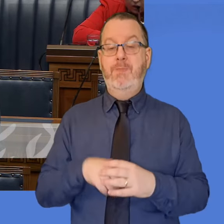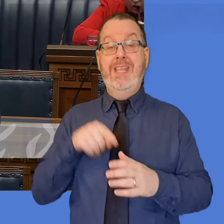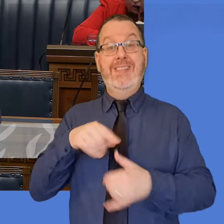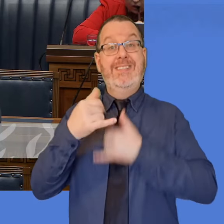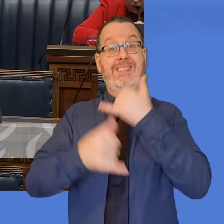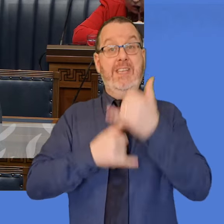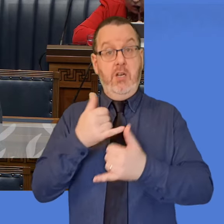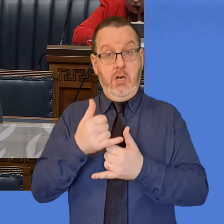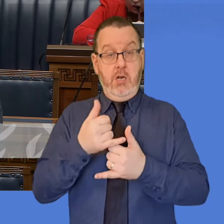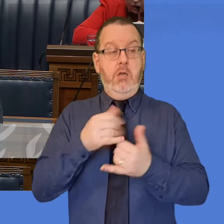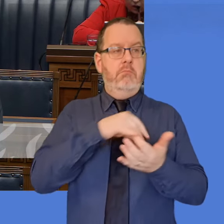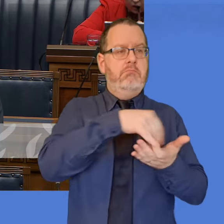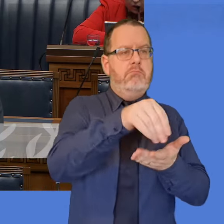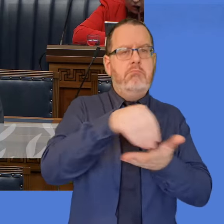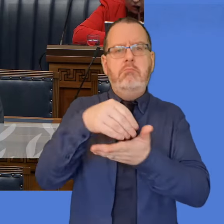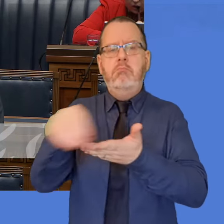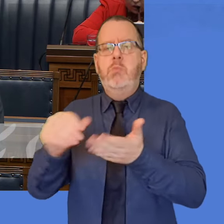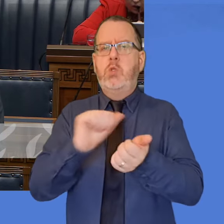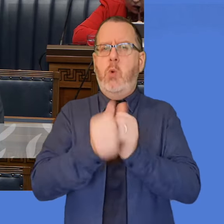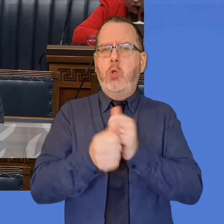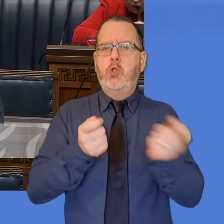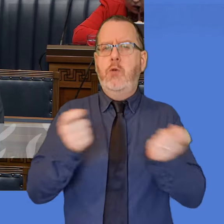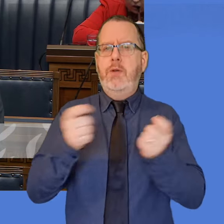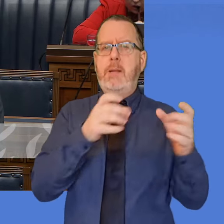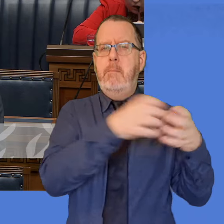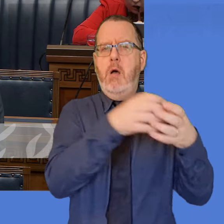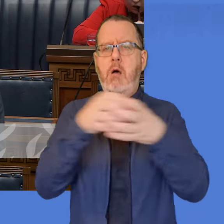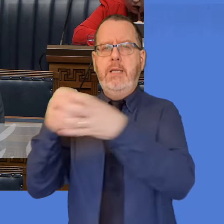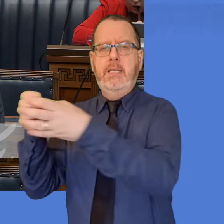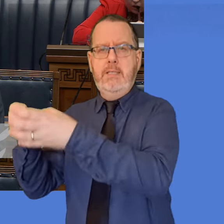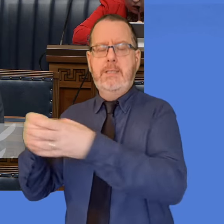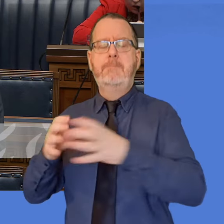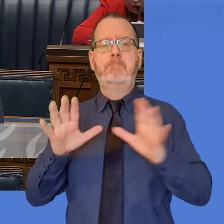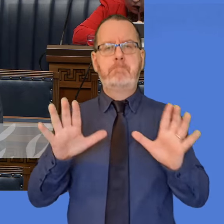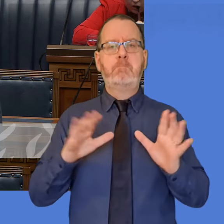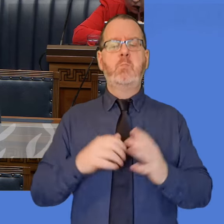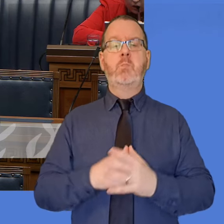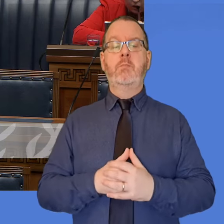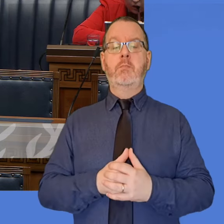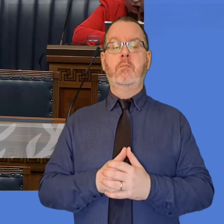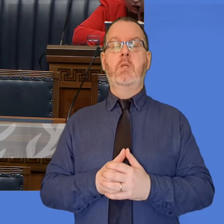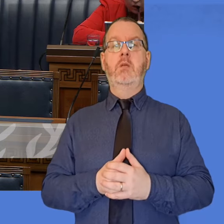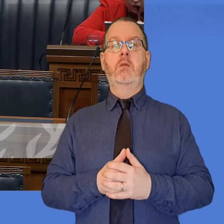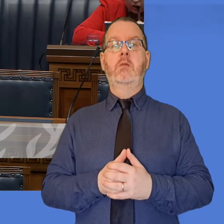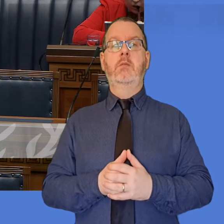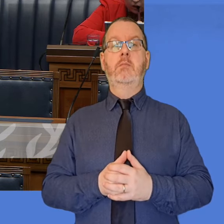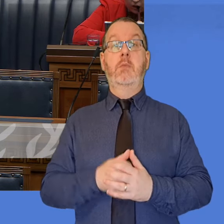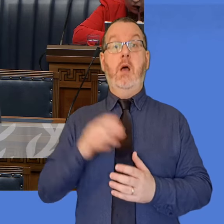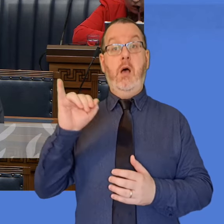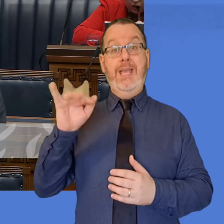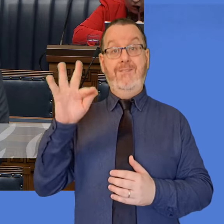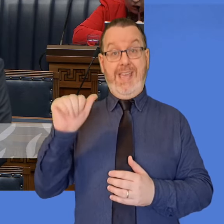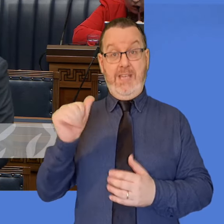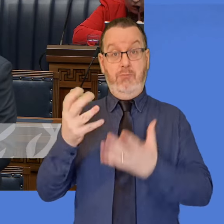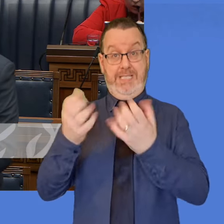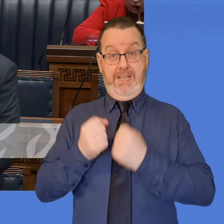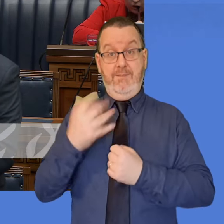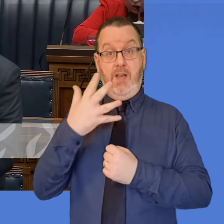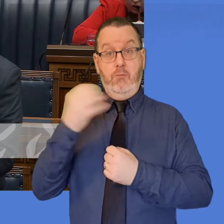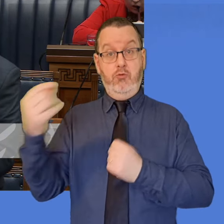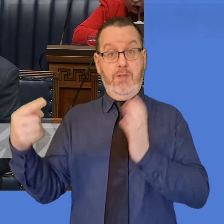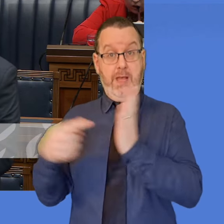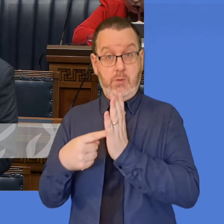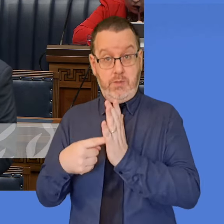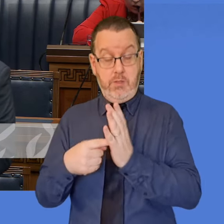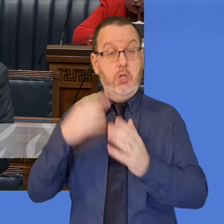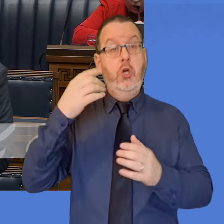bodies, I can advise that IFA received £500,000, Ulster GAA £440,000, Ulster Rugby £450